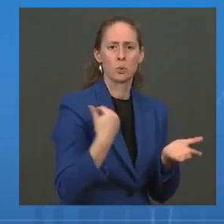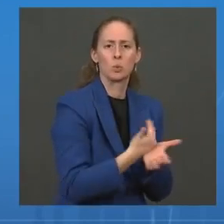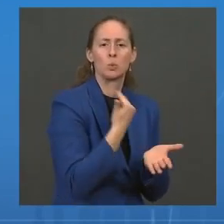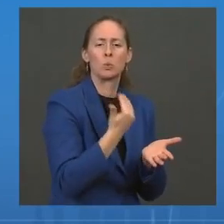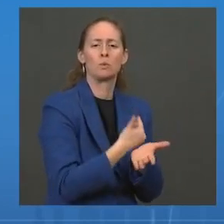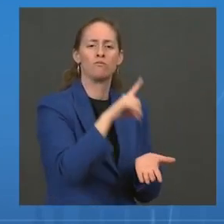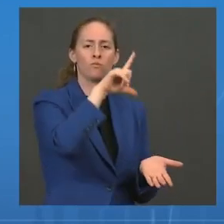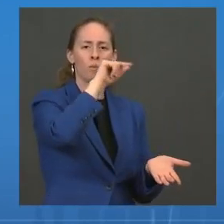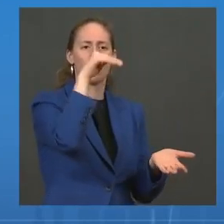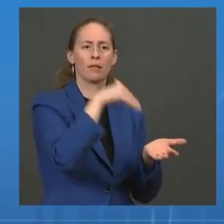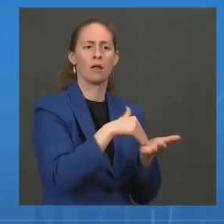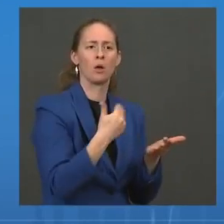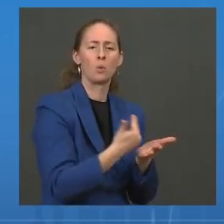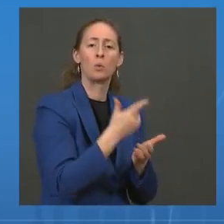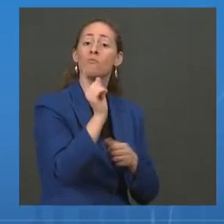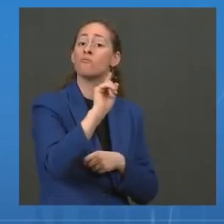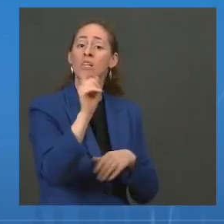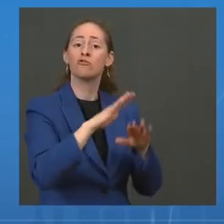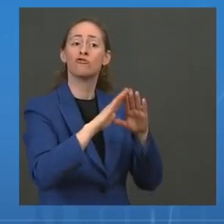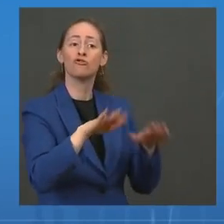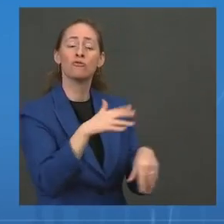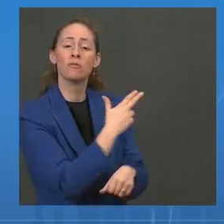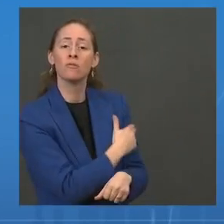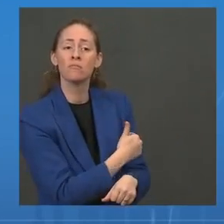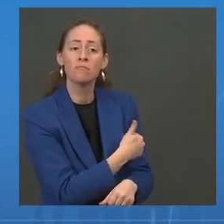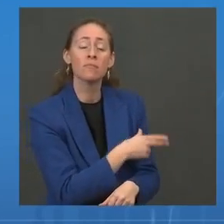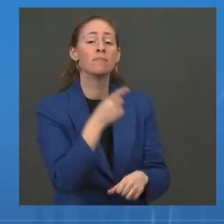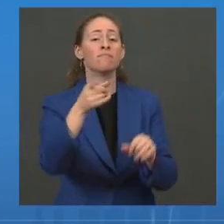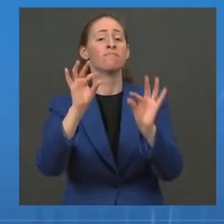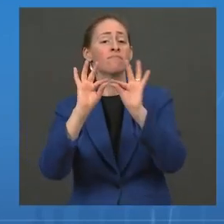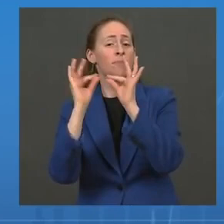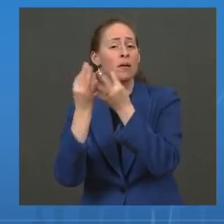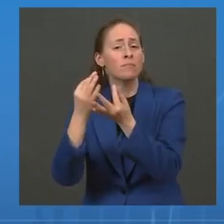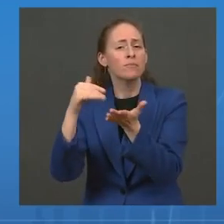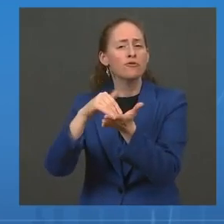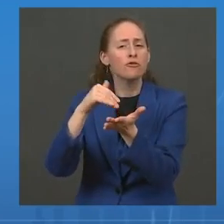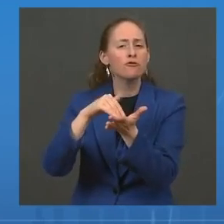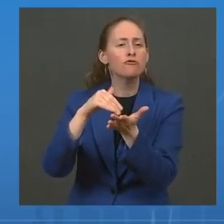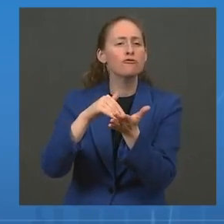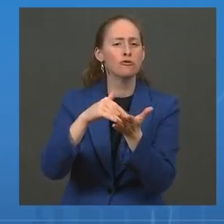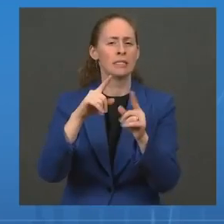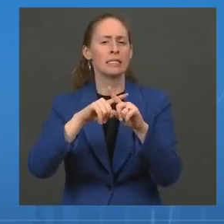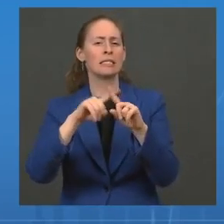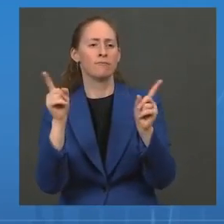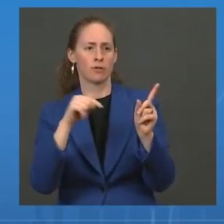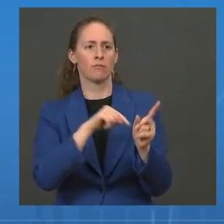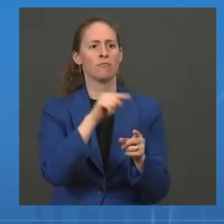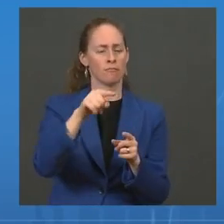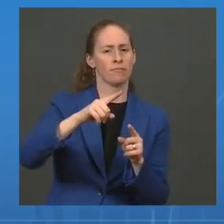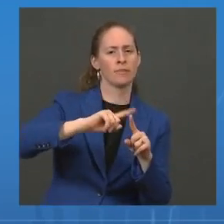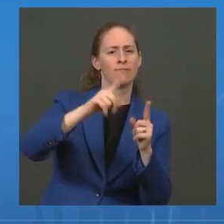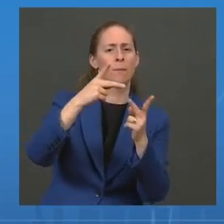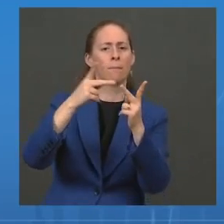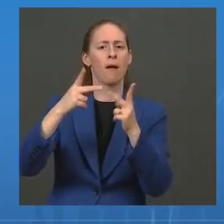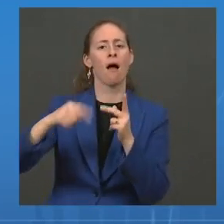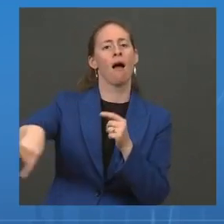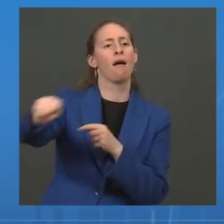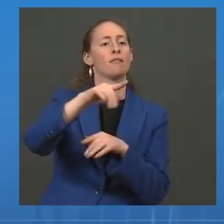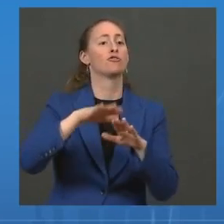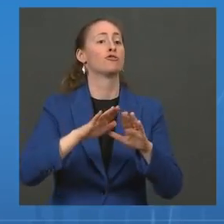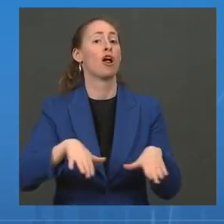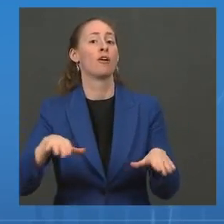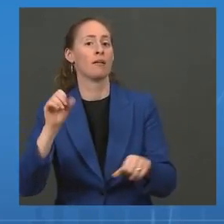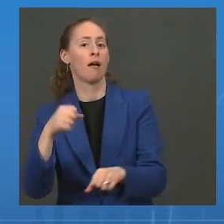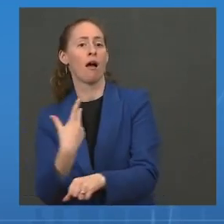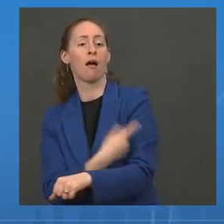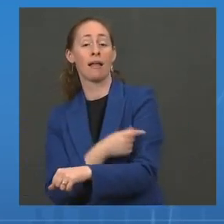children's hospitals, pediatricians, family doctors. So many of these are new locations and therefore it takes time for them to